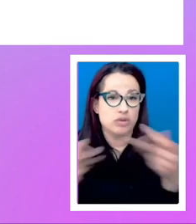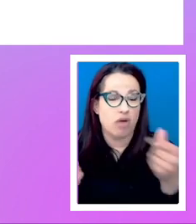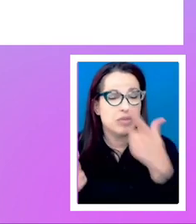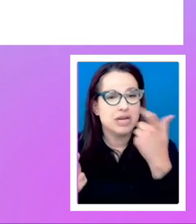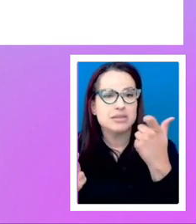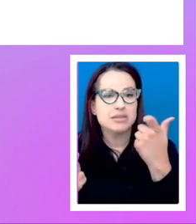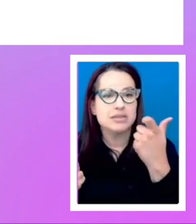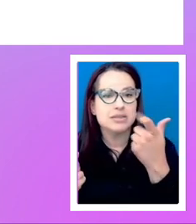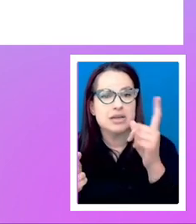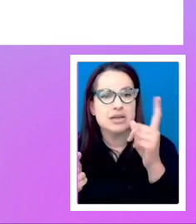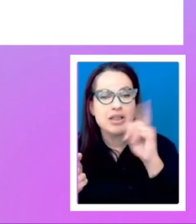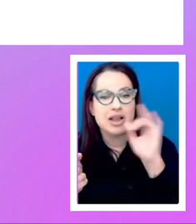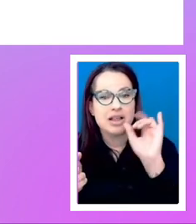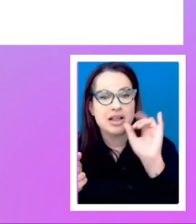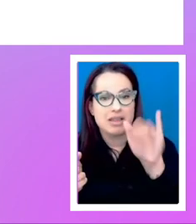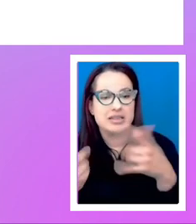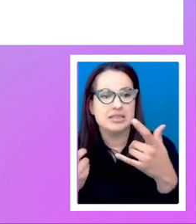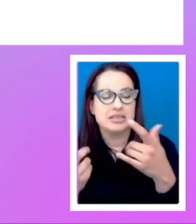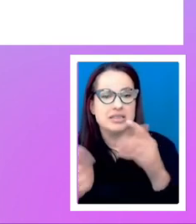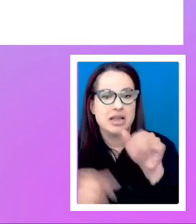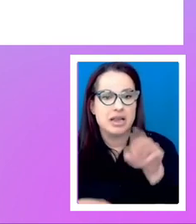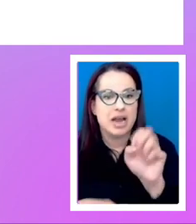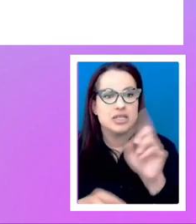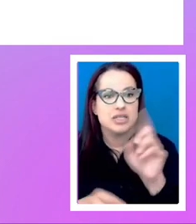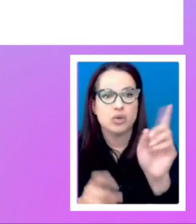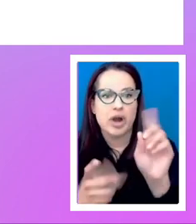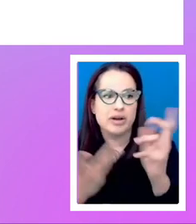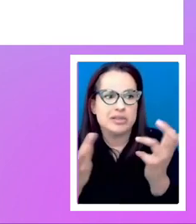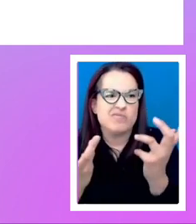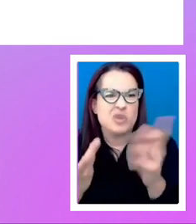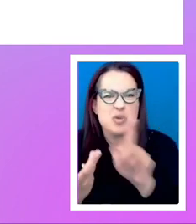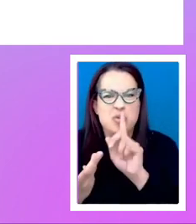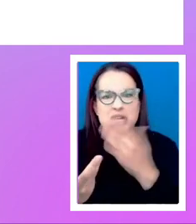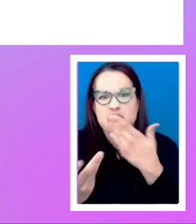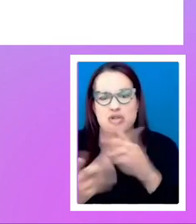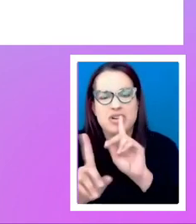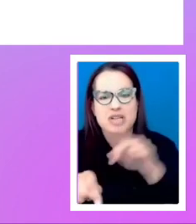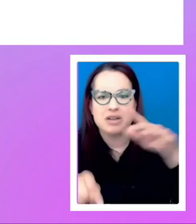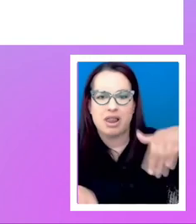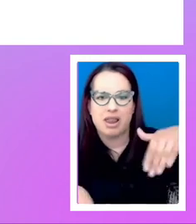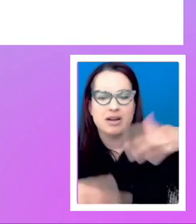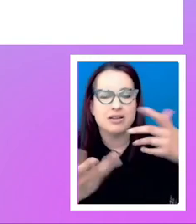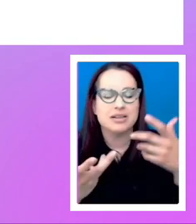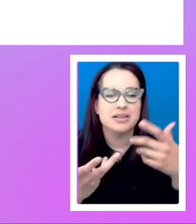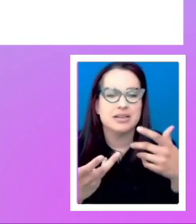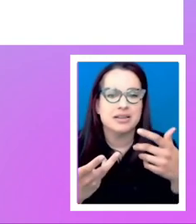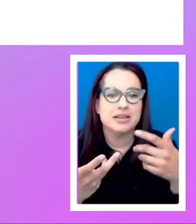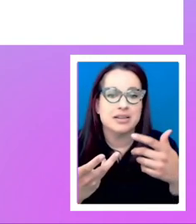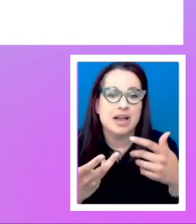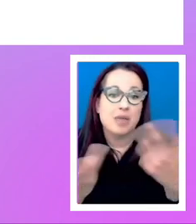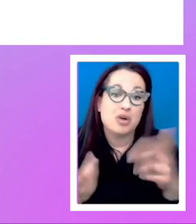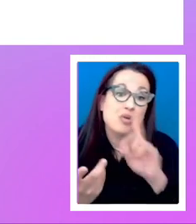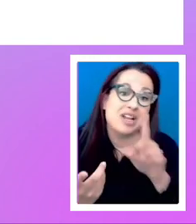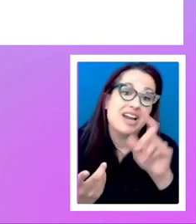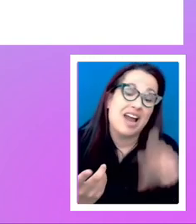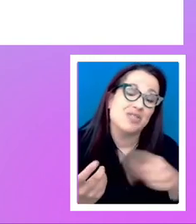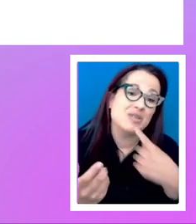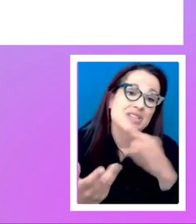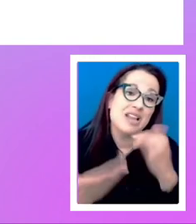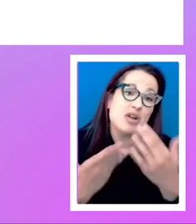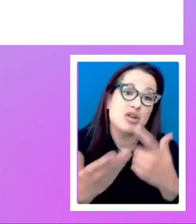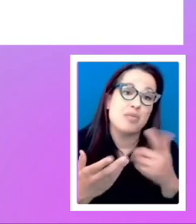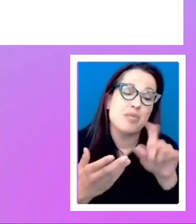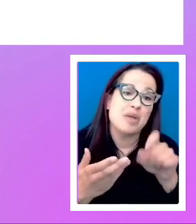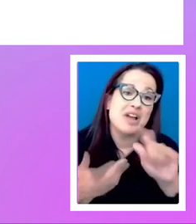I think this is the case where there isn't really a good answer other than you're probably going to have to compromise what you're doing. Right.